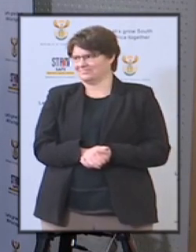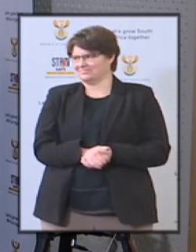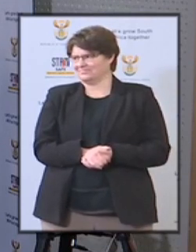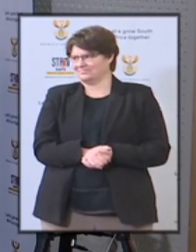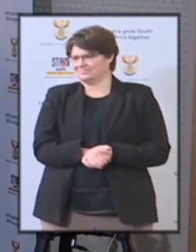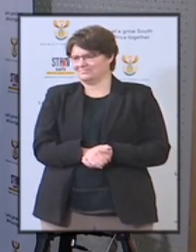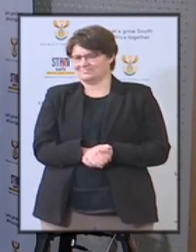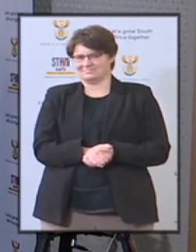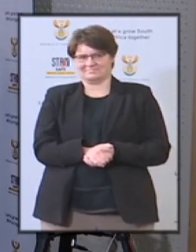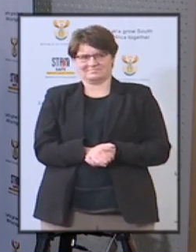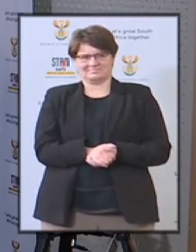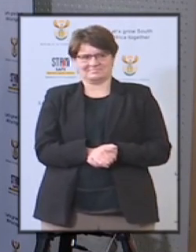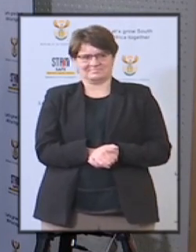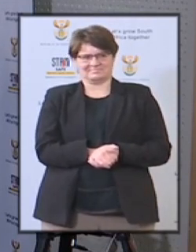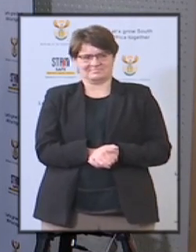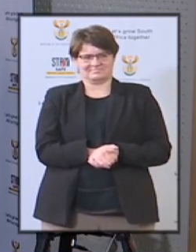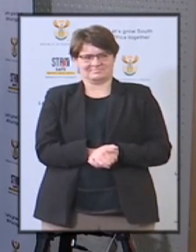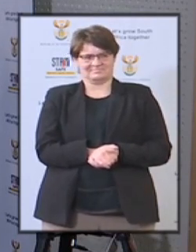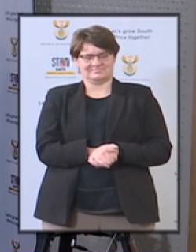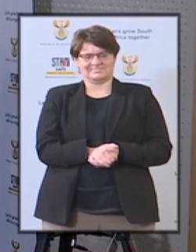I'm Pumla Williams.